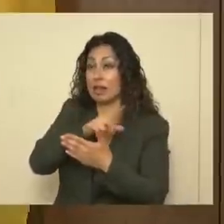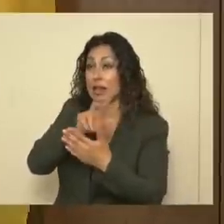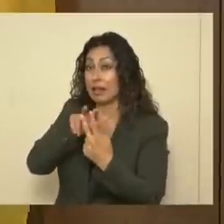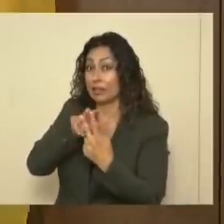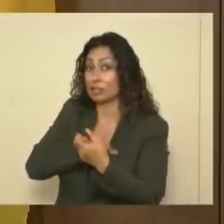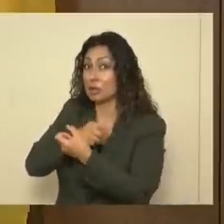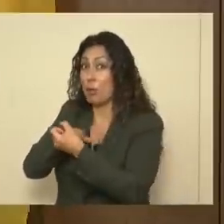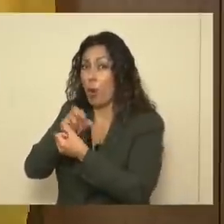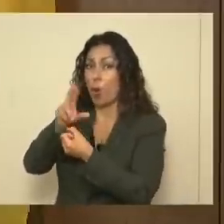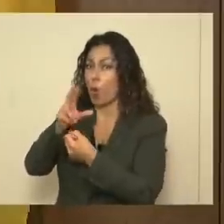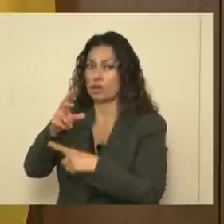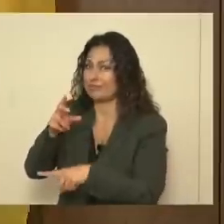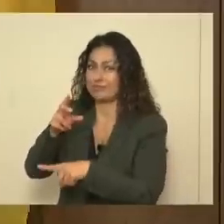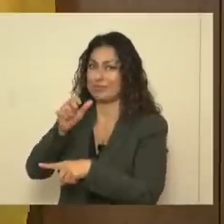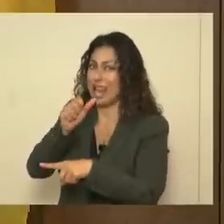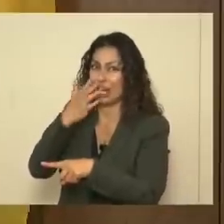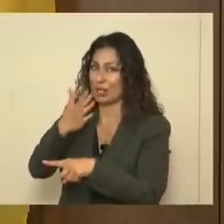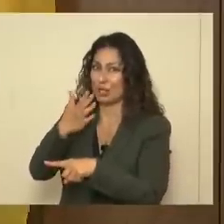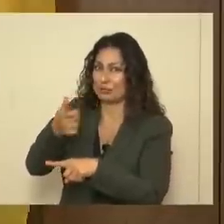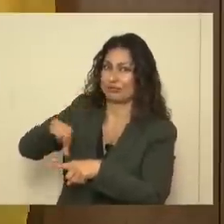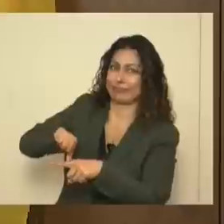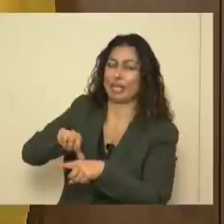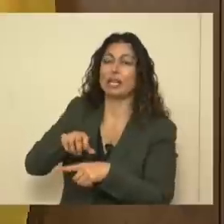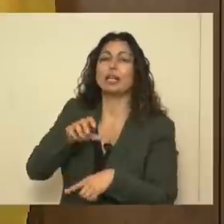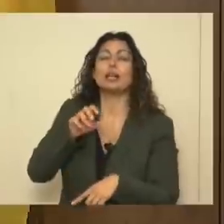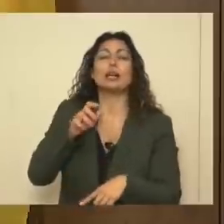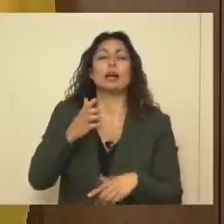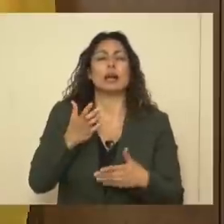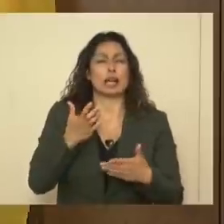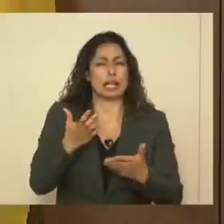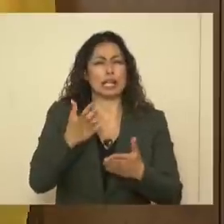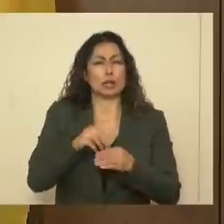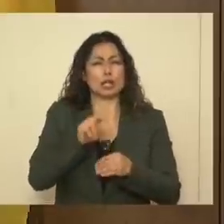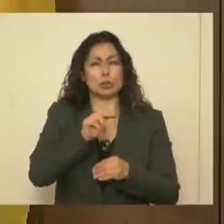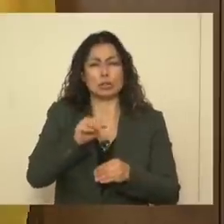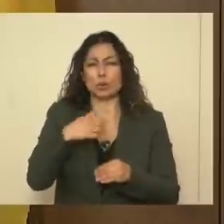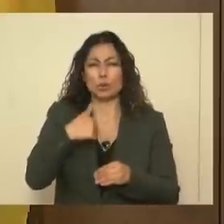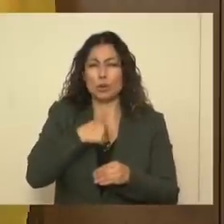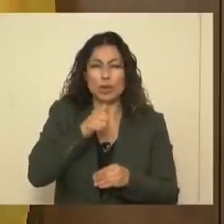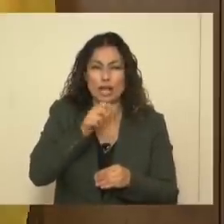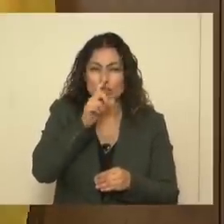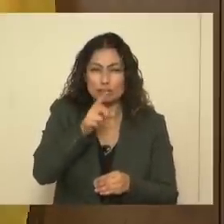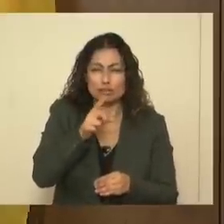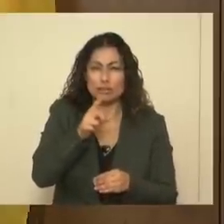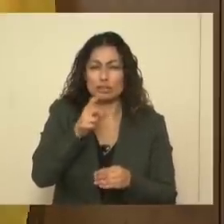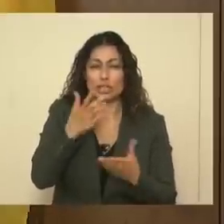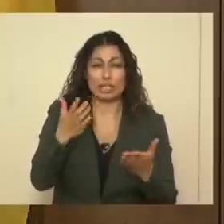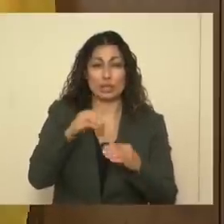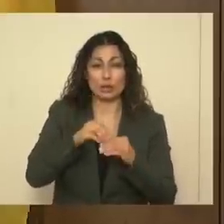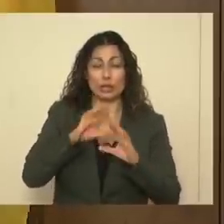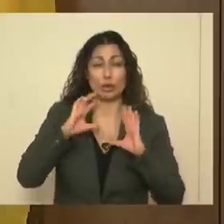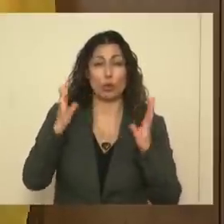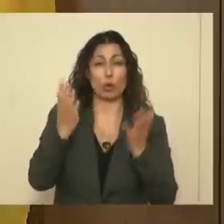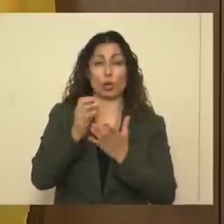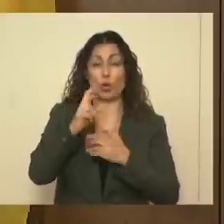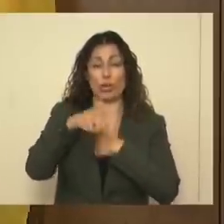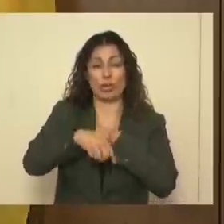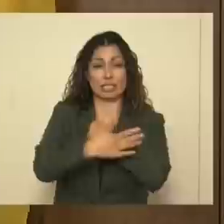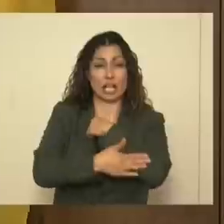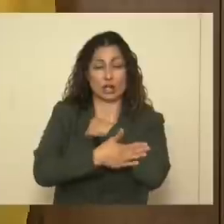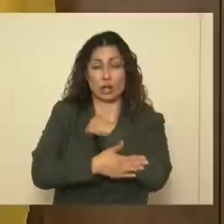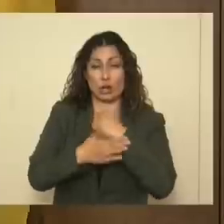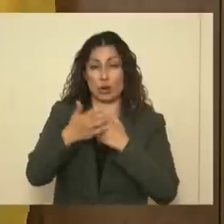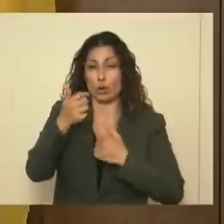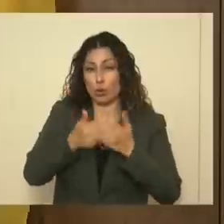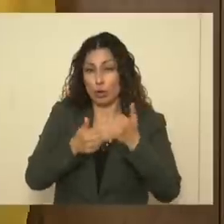Remember early on, New Mexicans, we weren't sure in the world and certainly weren't sure in this country whether very